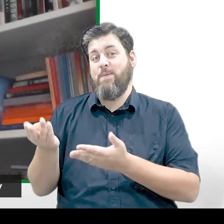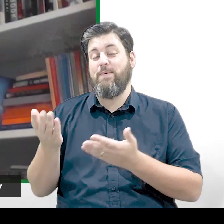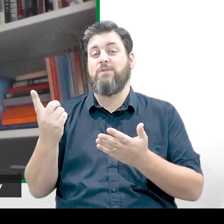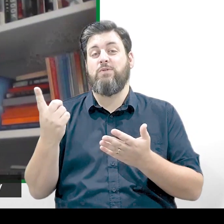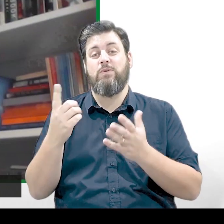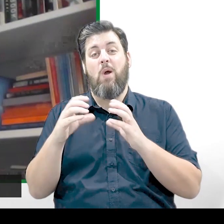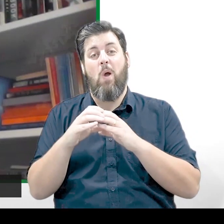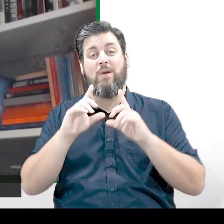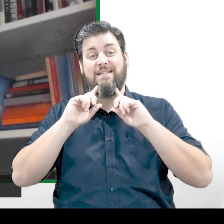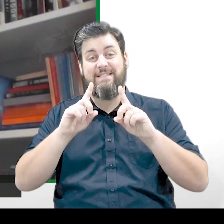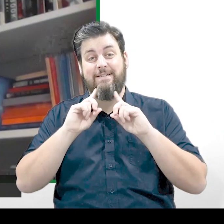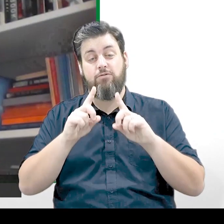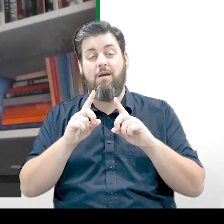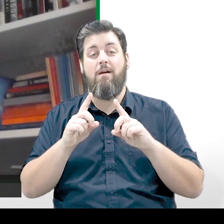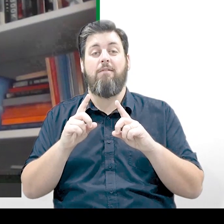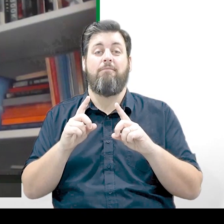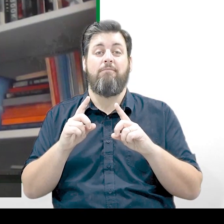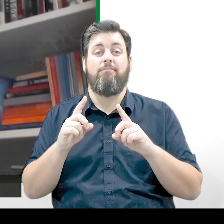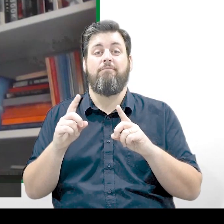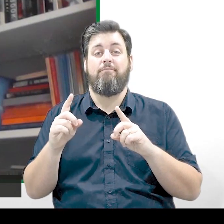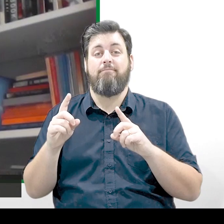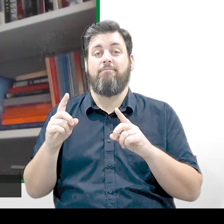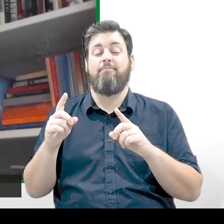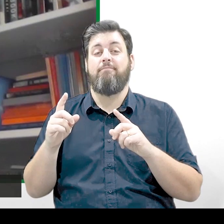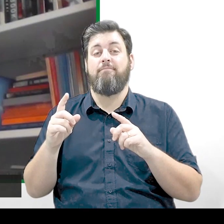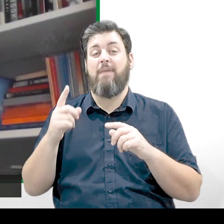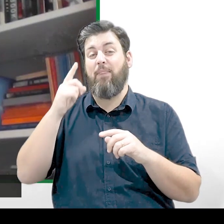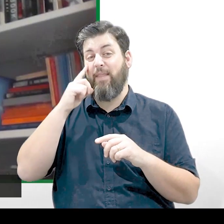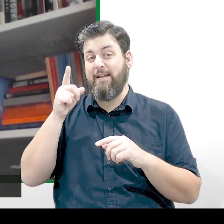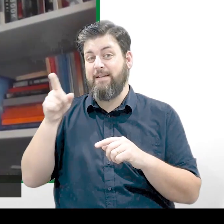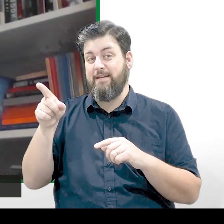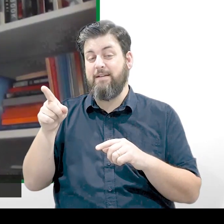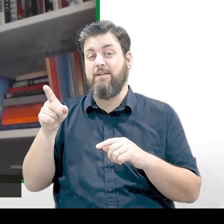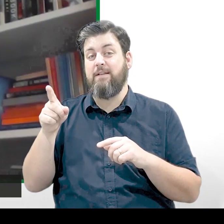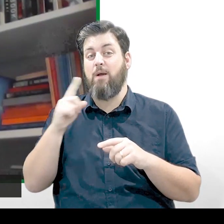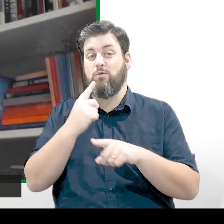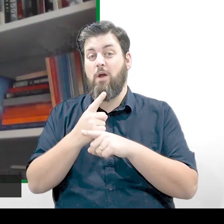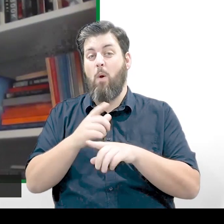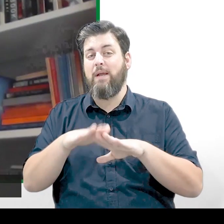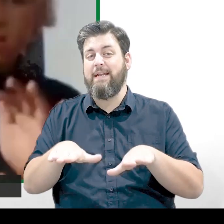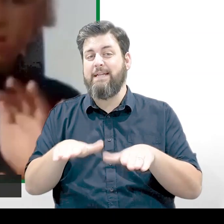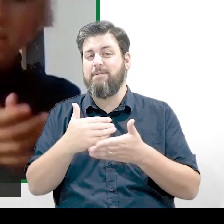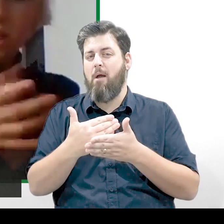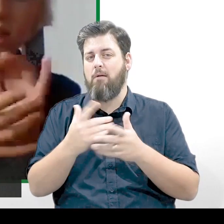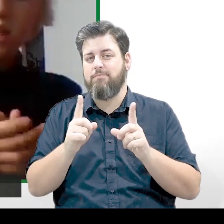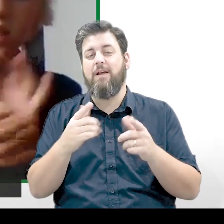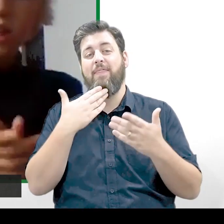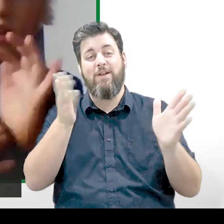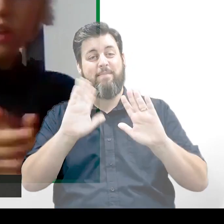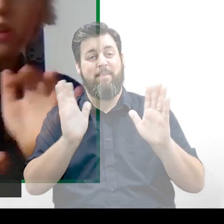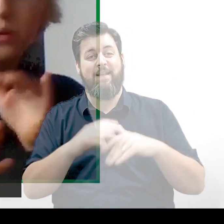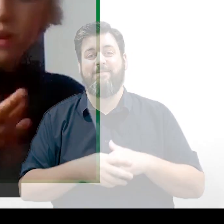Oak Academy teachers who I think are going to pass you on to the kids section. Thanks again and bye. Hi,